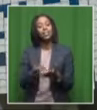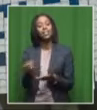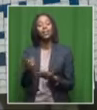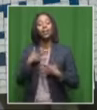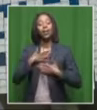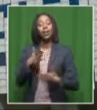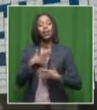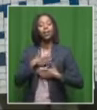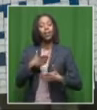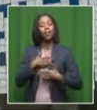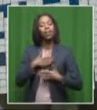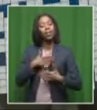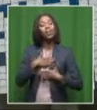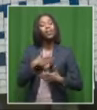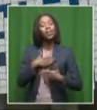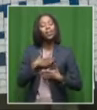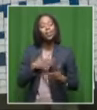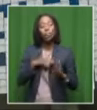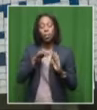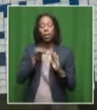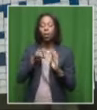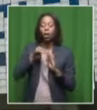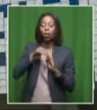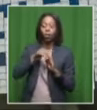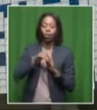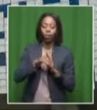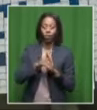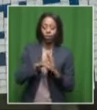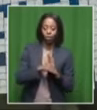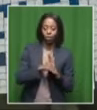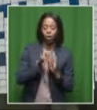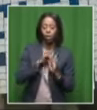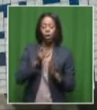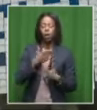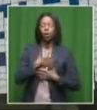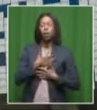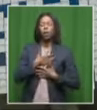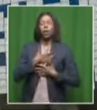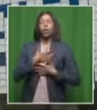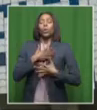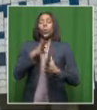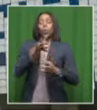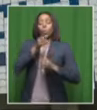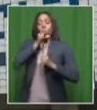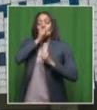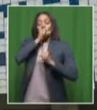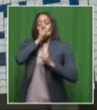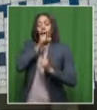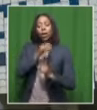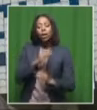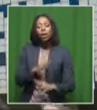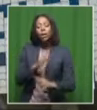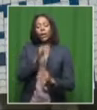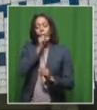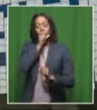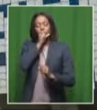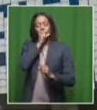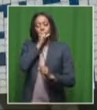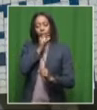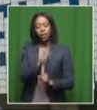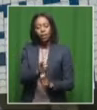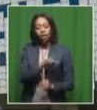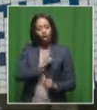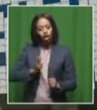to breathe, it starts to decrease because you've been pulling on this long, long height